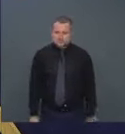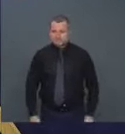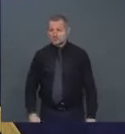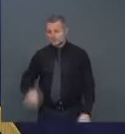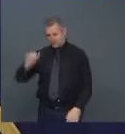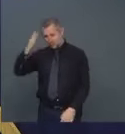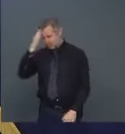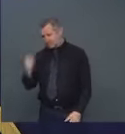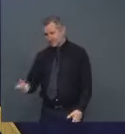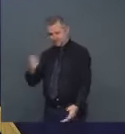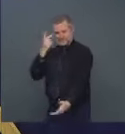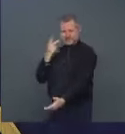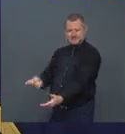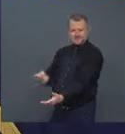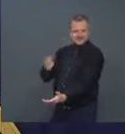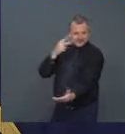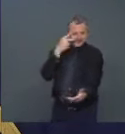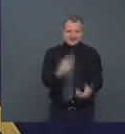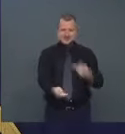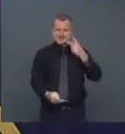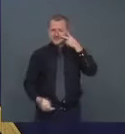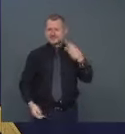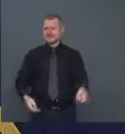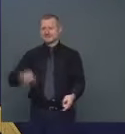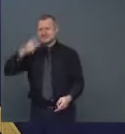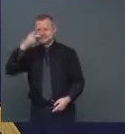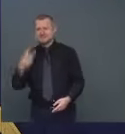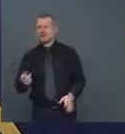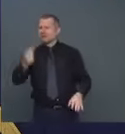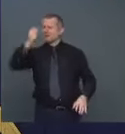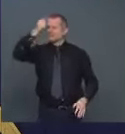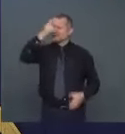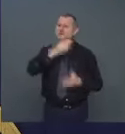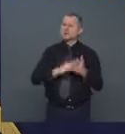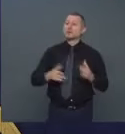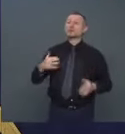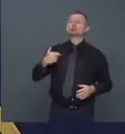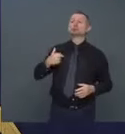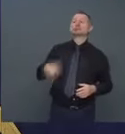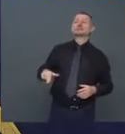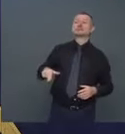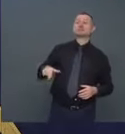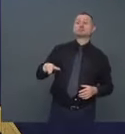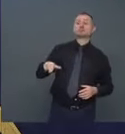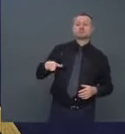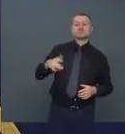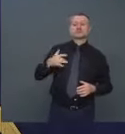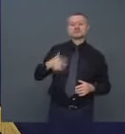And look, I get in some areas there's religious sensitivity. Let's be honest.